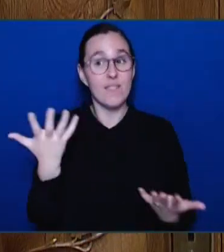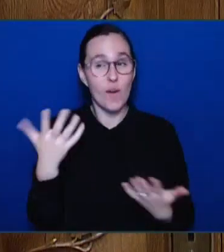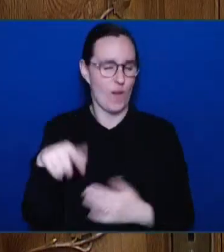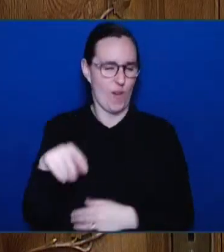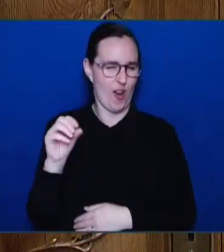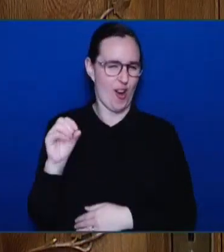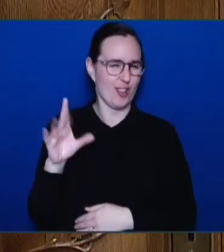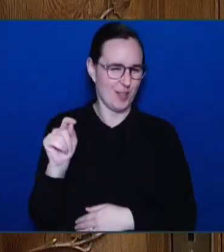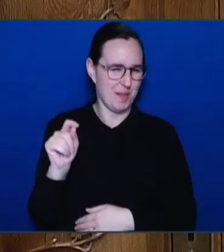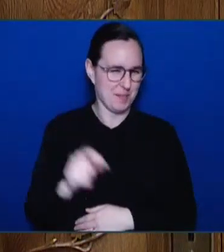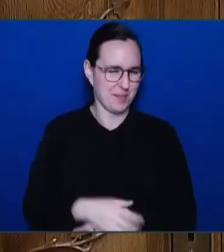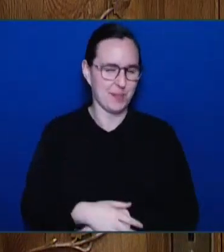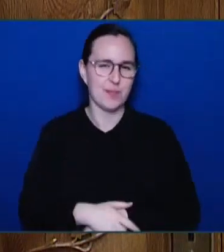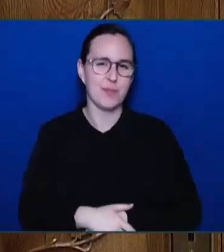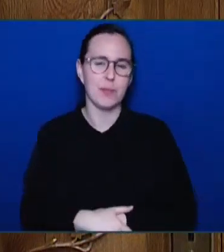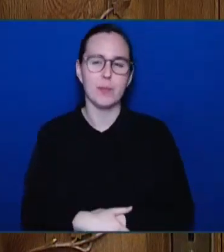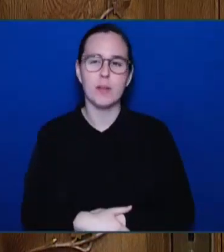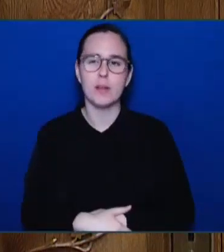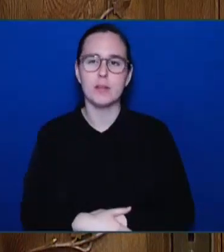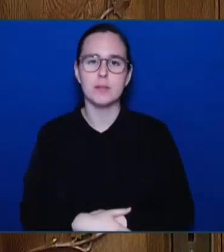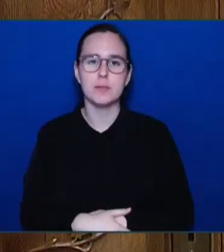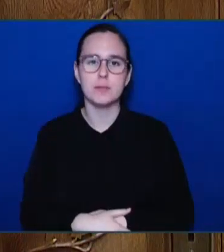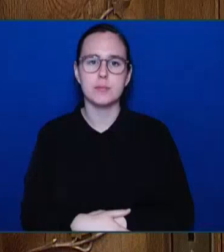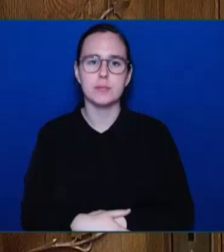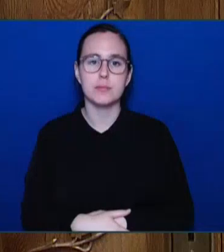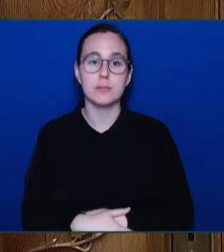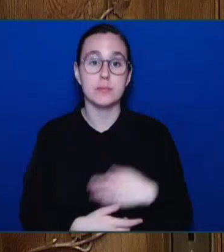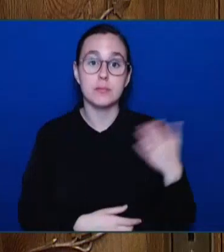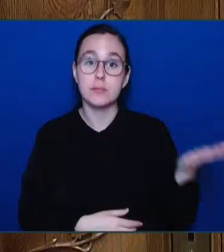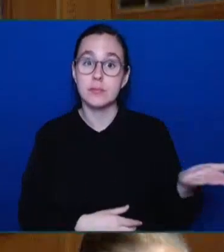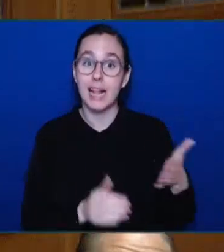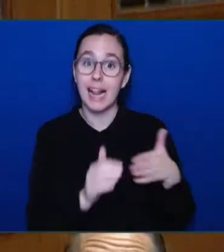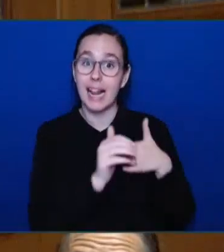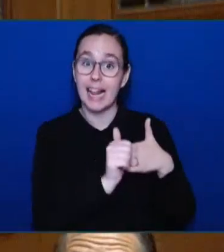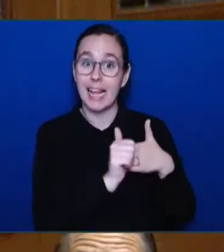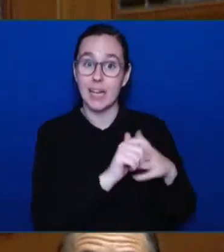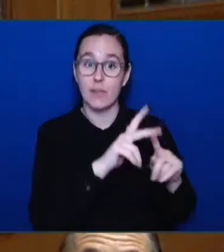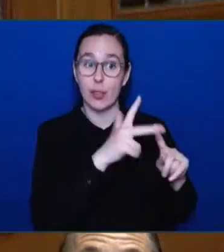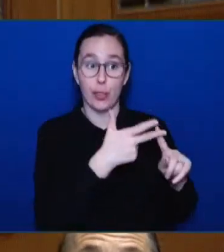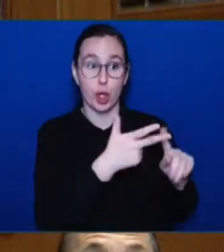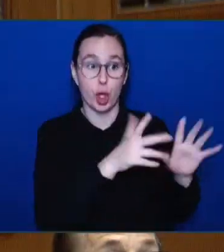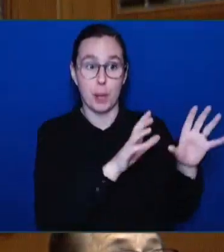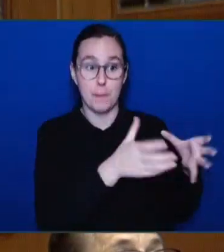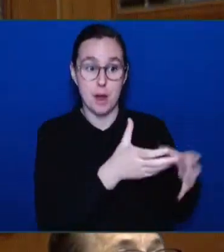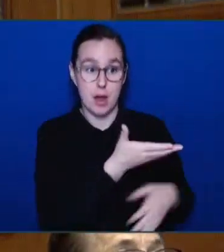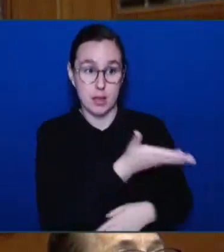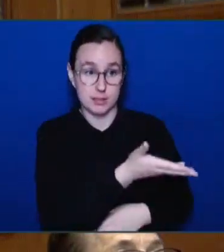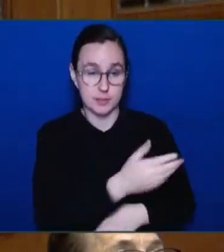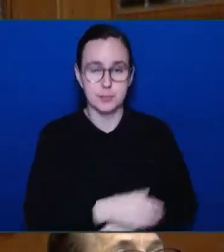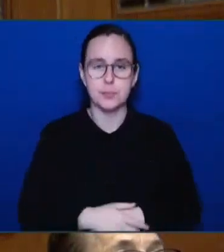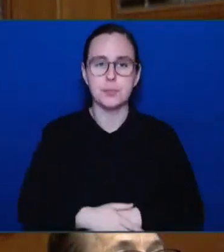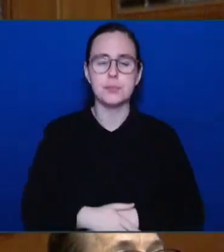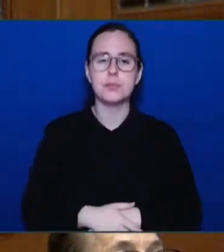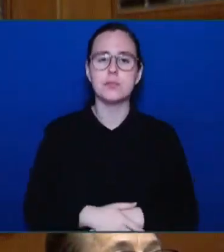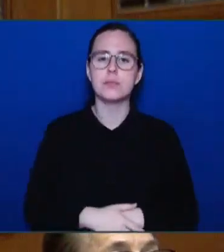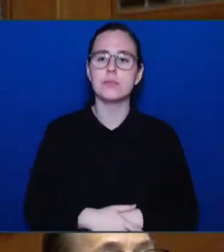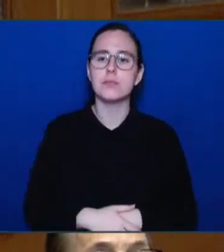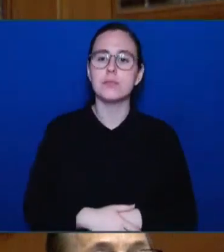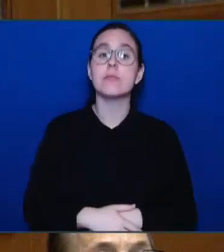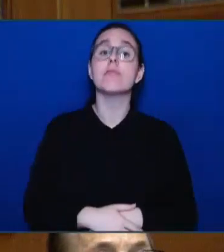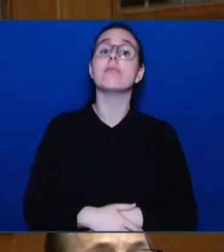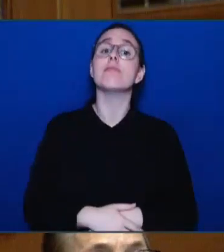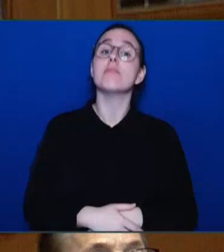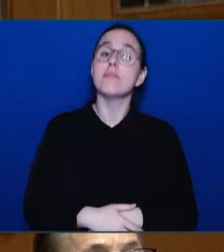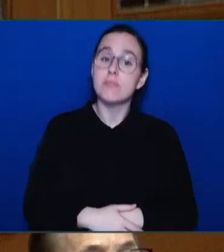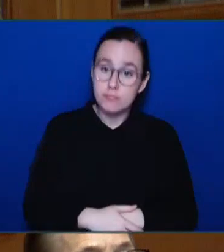Leader of the Third Party. Thank you, Honourable Speaker. All of us have watched with a sense of horror as the political landscape in the United